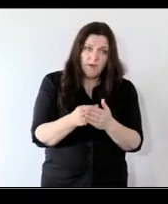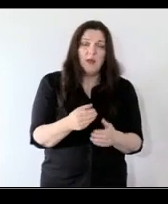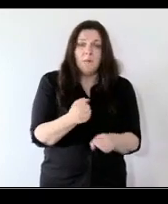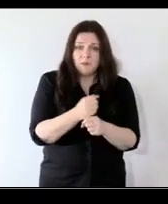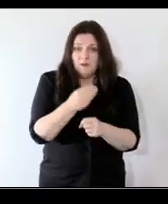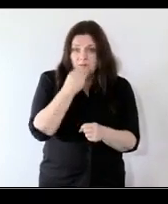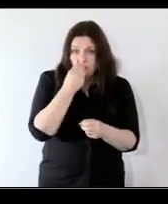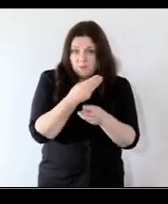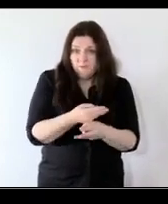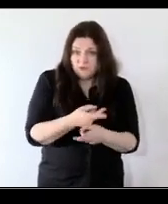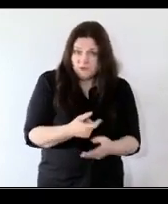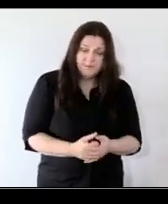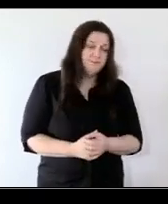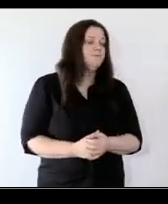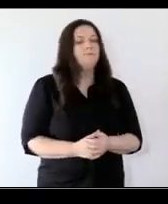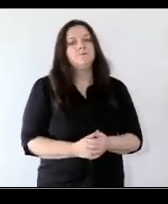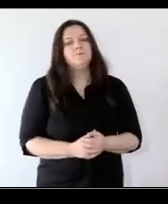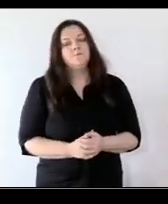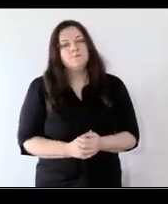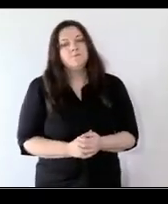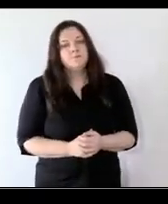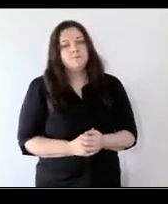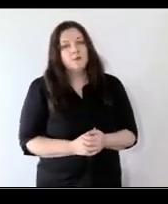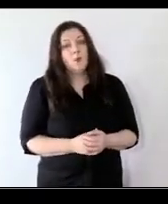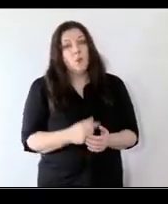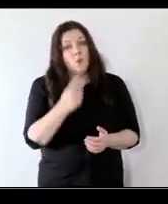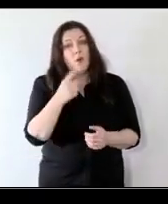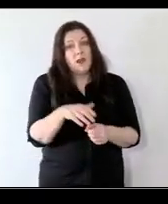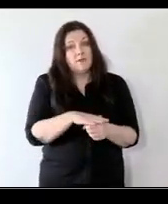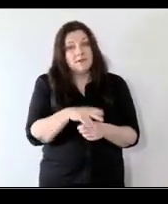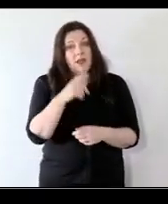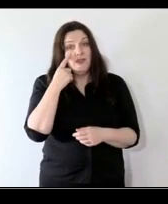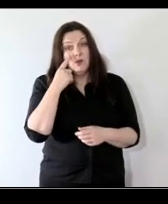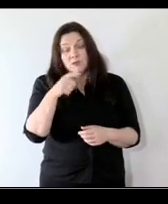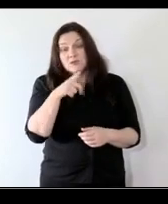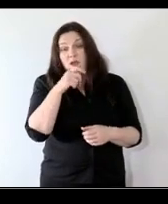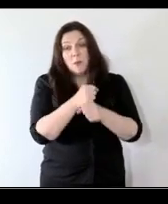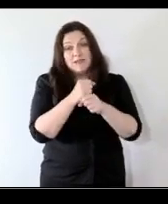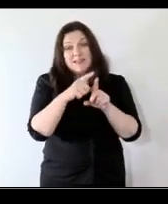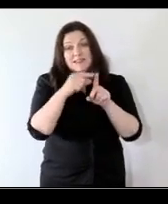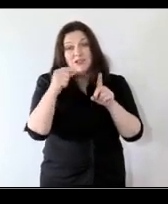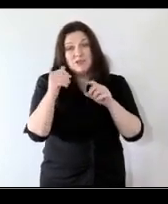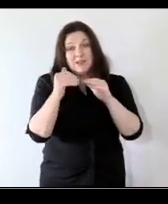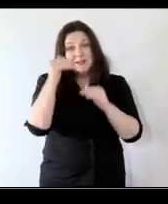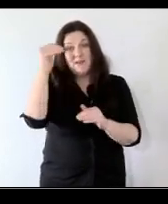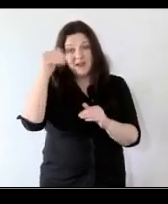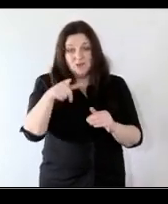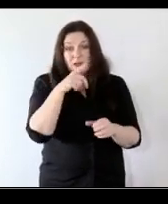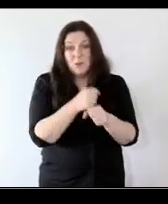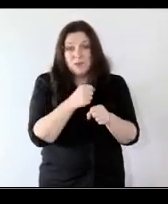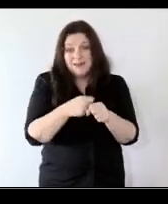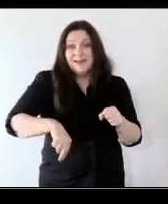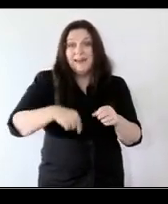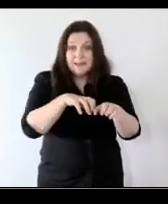one of the other areas and i know the the i think in a couple of days time you're looking at the digital divide so obviously after a while